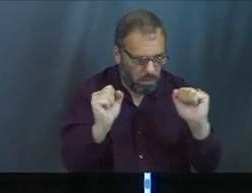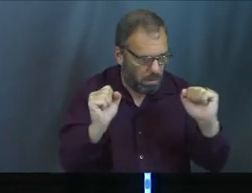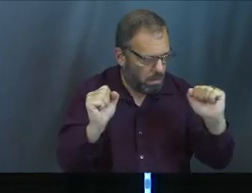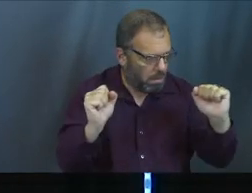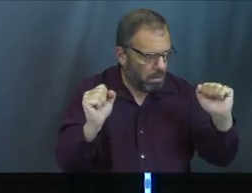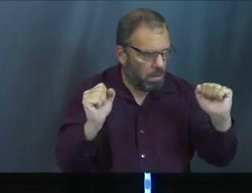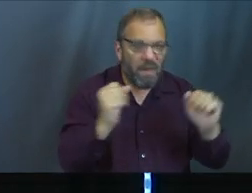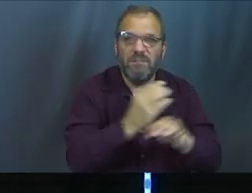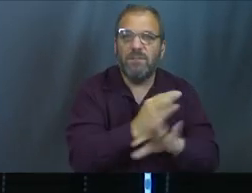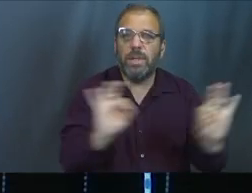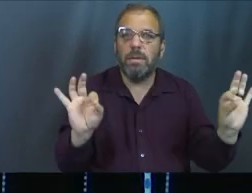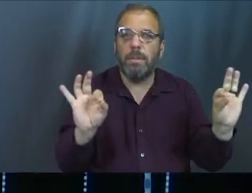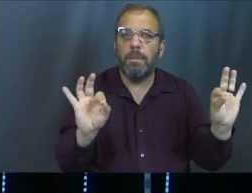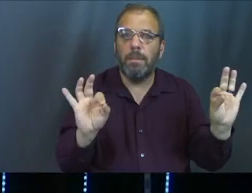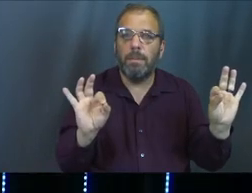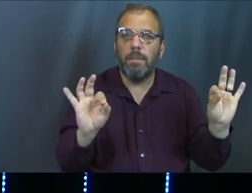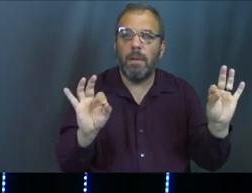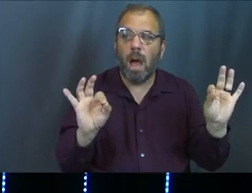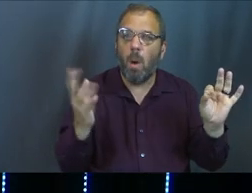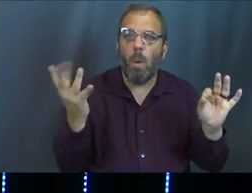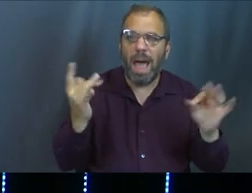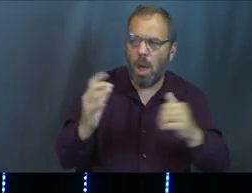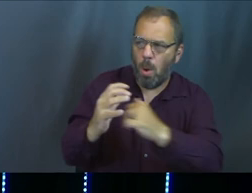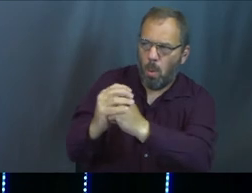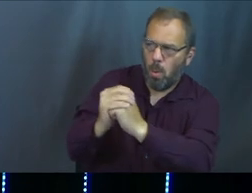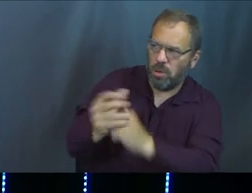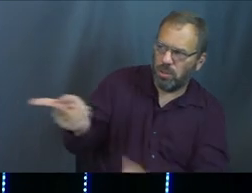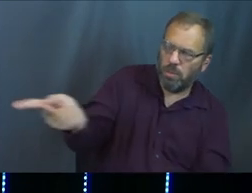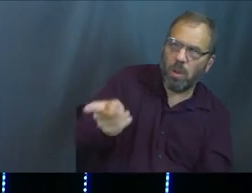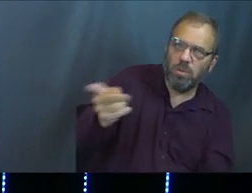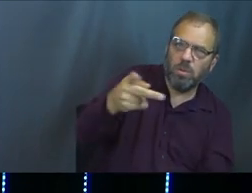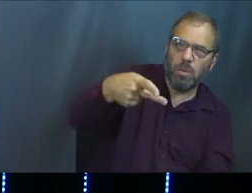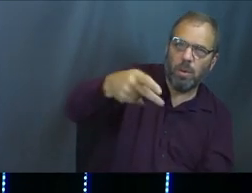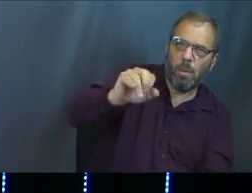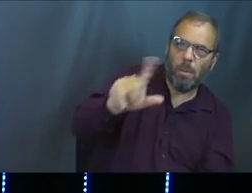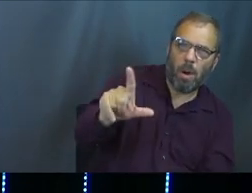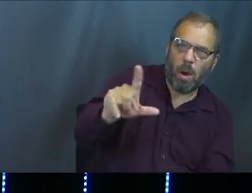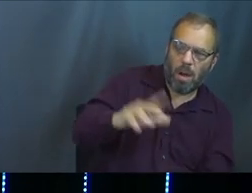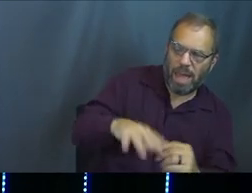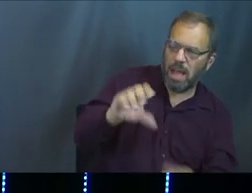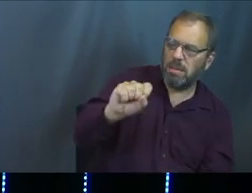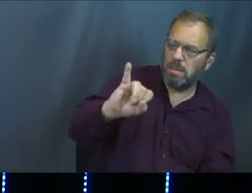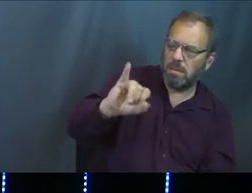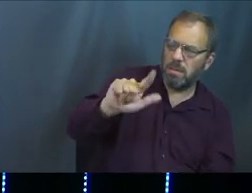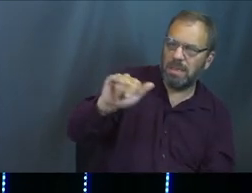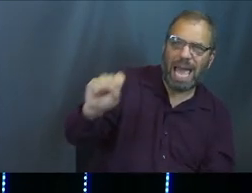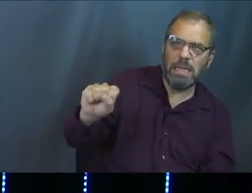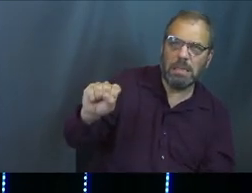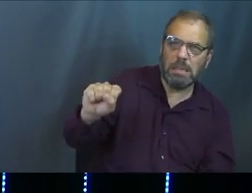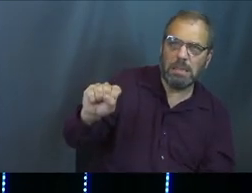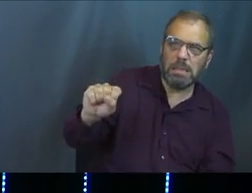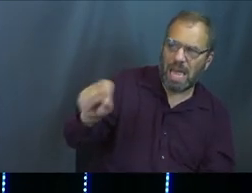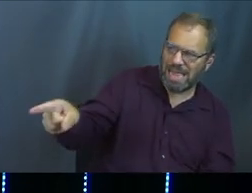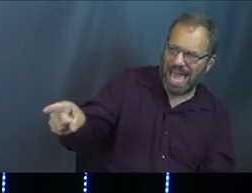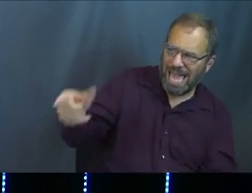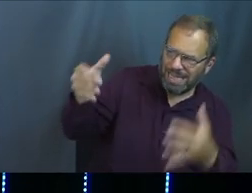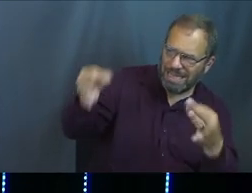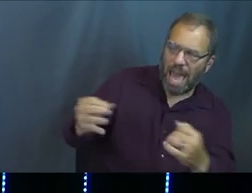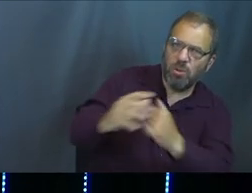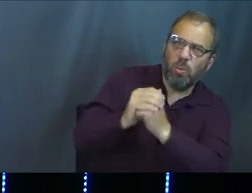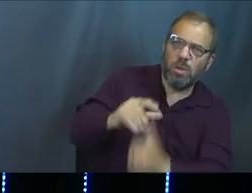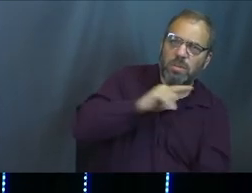from worship because they decided to worship the Lord in a dark